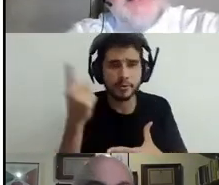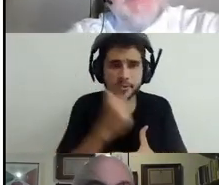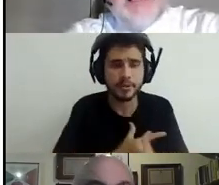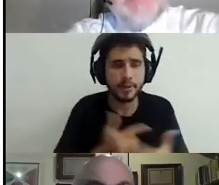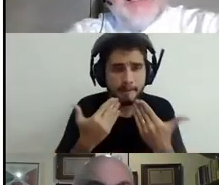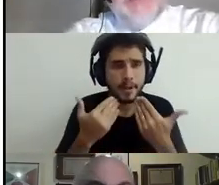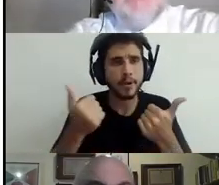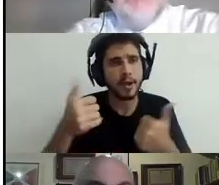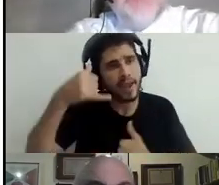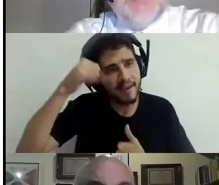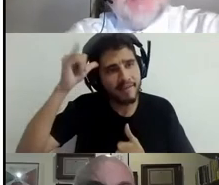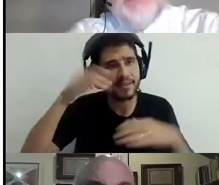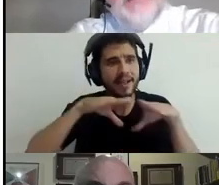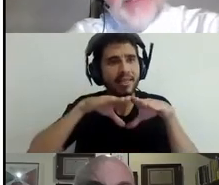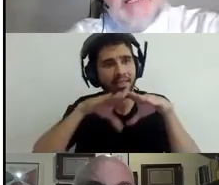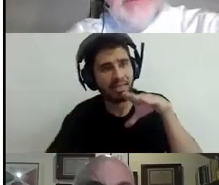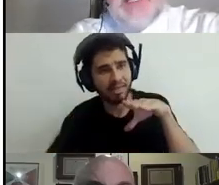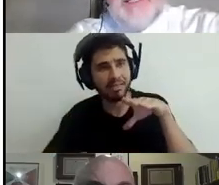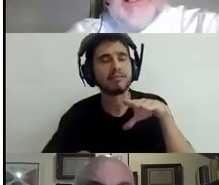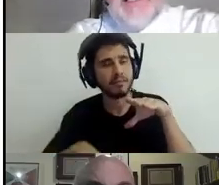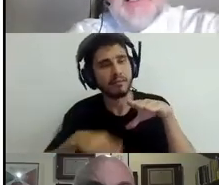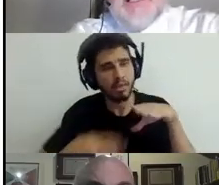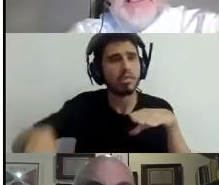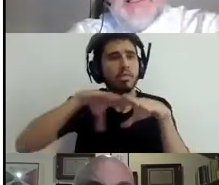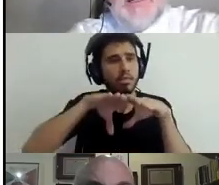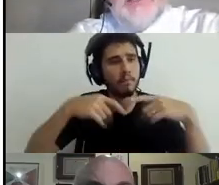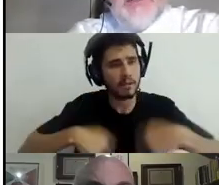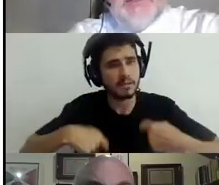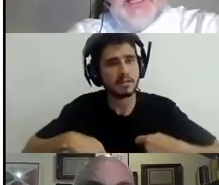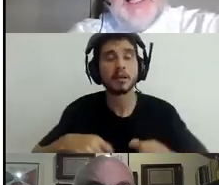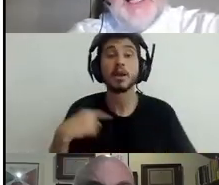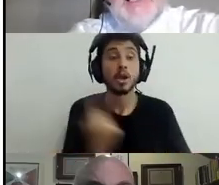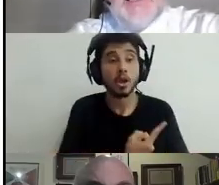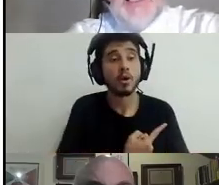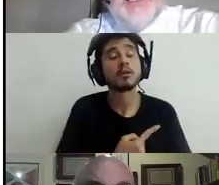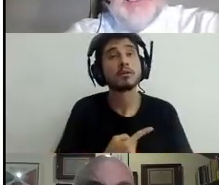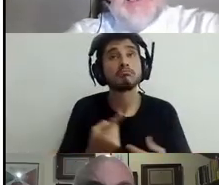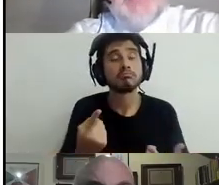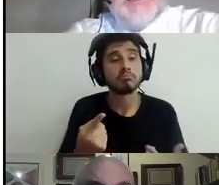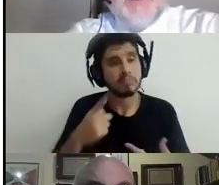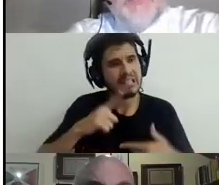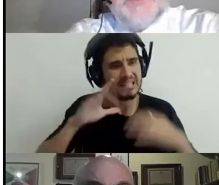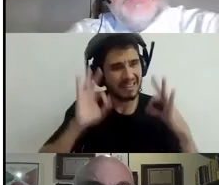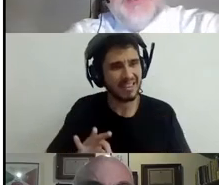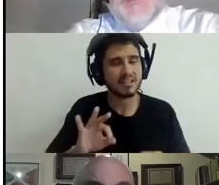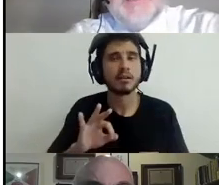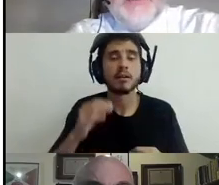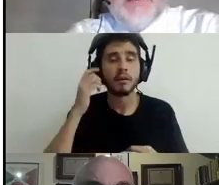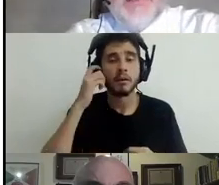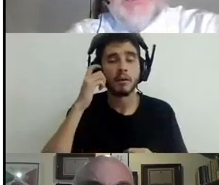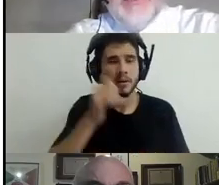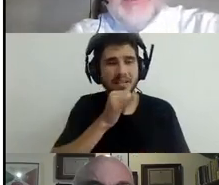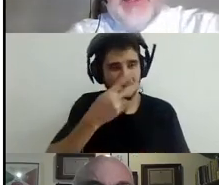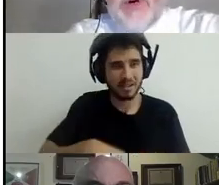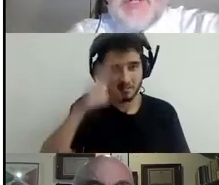that we will still have to face and probably in Brazil, this is also the case that the homeschooling digital